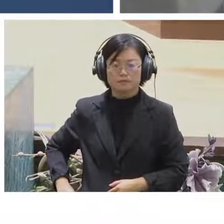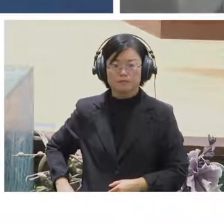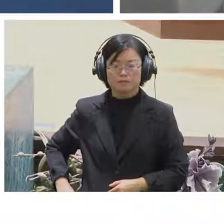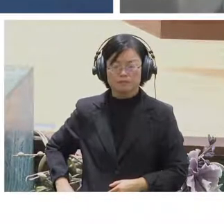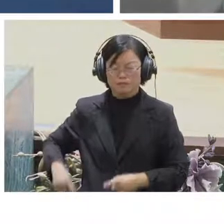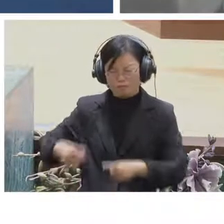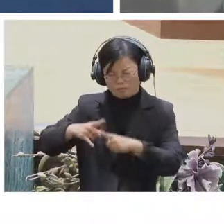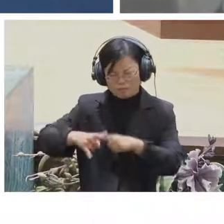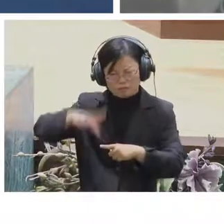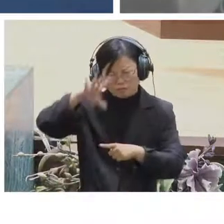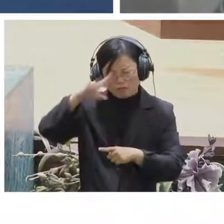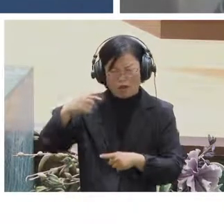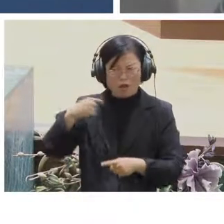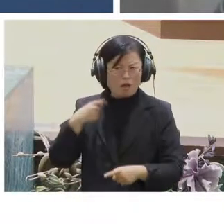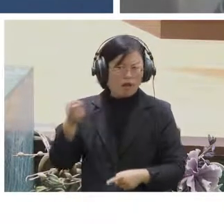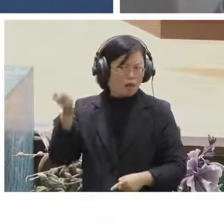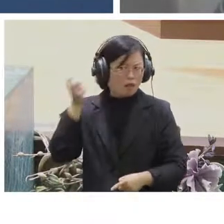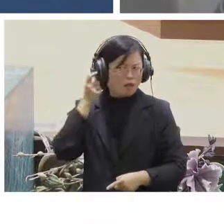Yeah